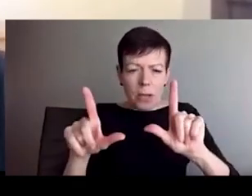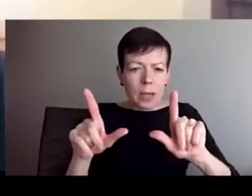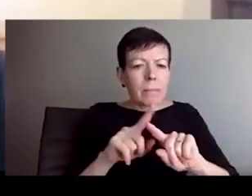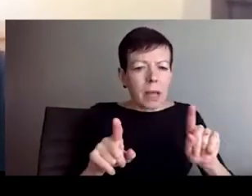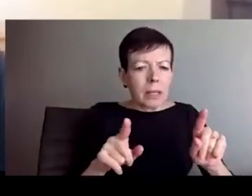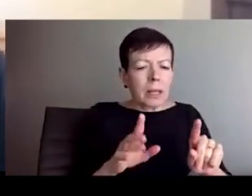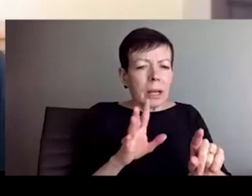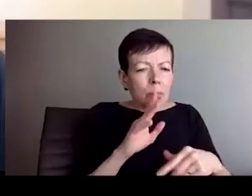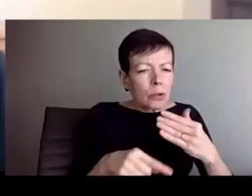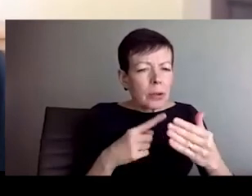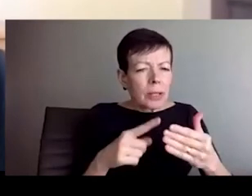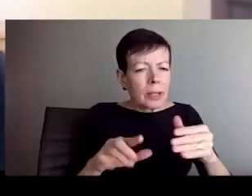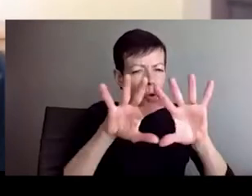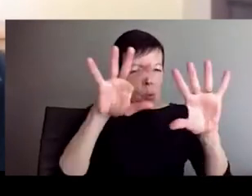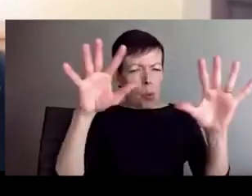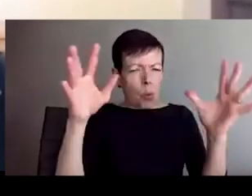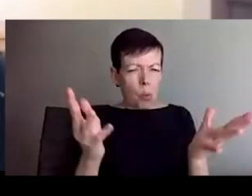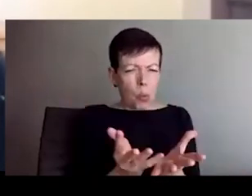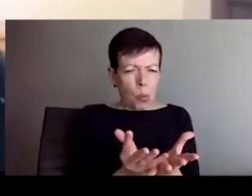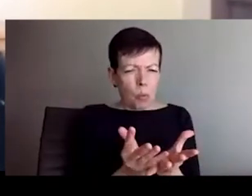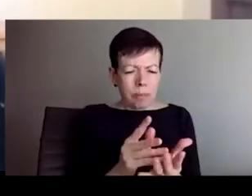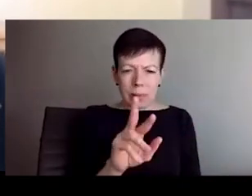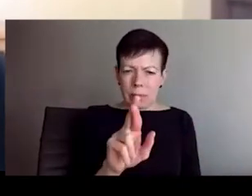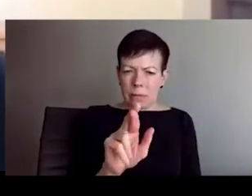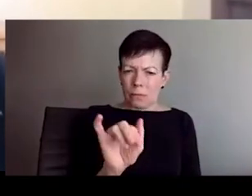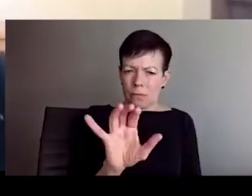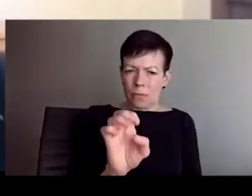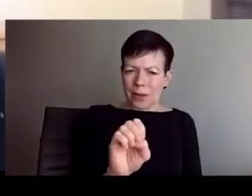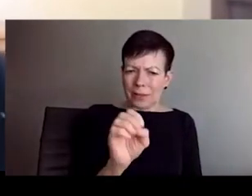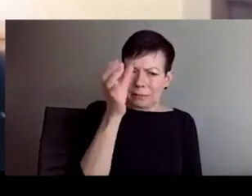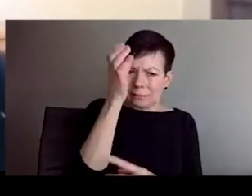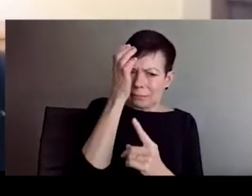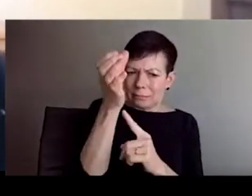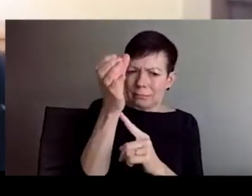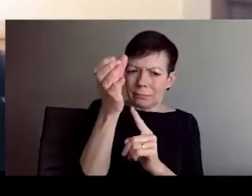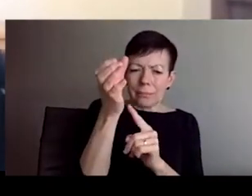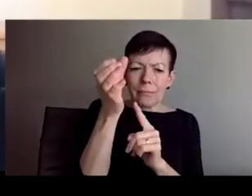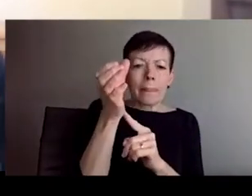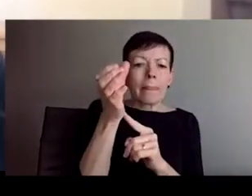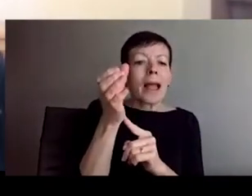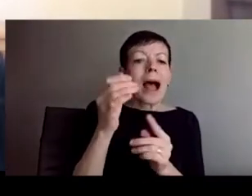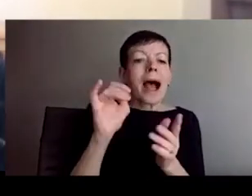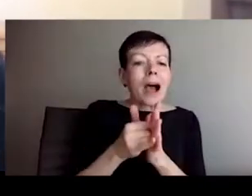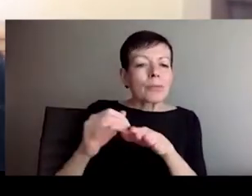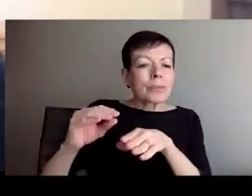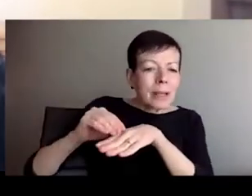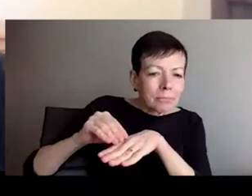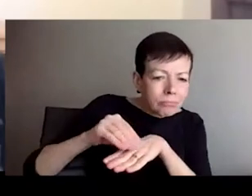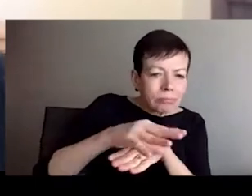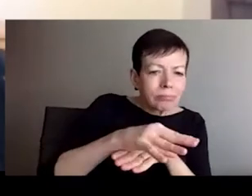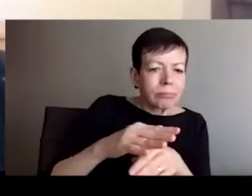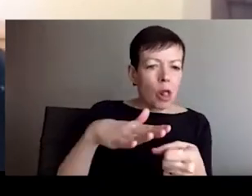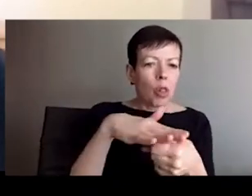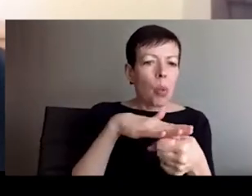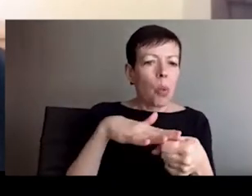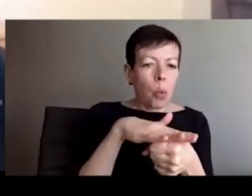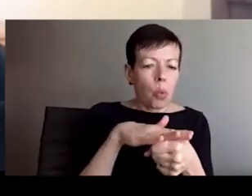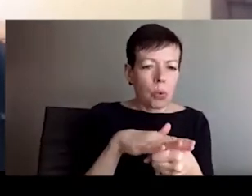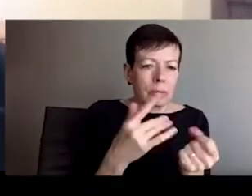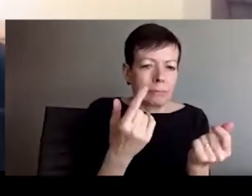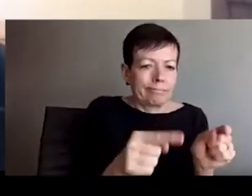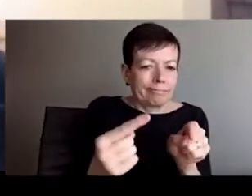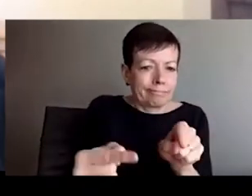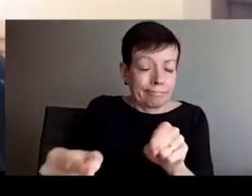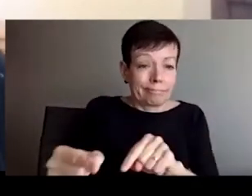That's really a key question. And so people will say to me too, well, why do you have to bring race into it? Like, well, race is already here. It's been here and it's